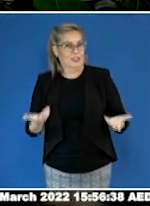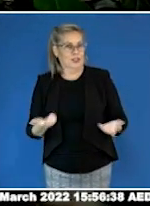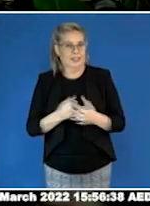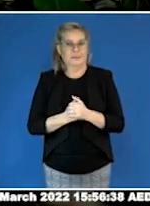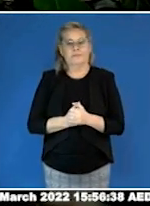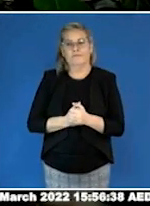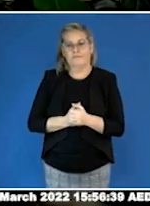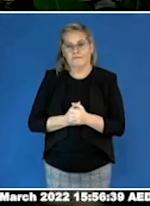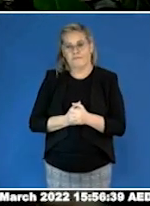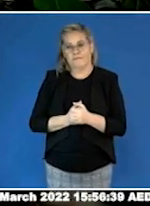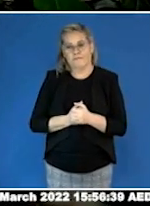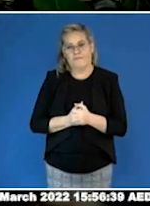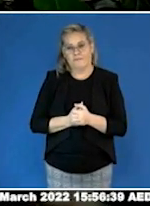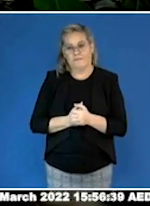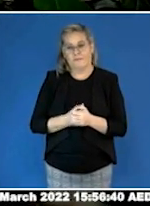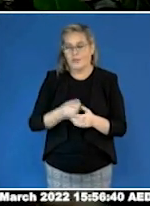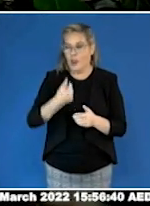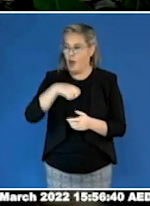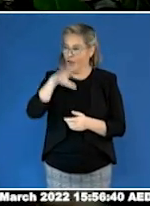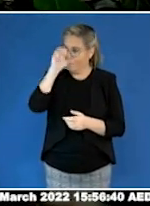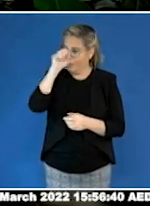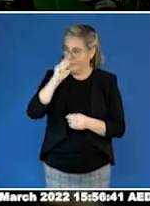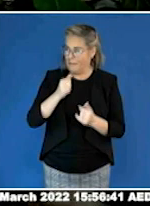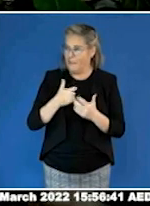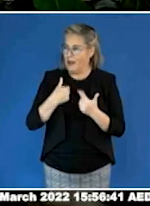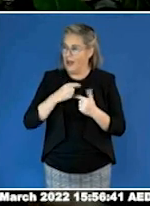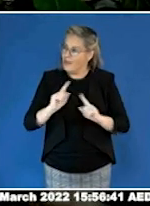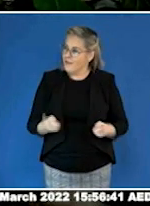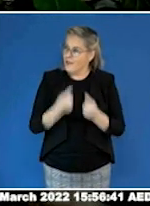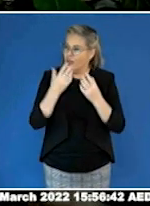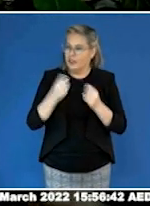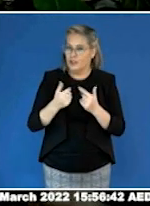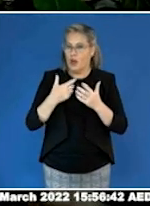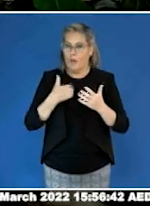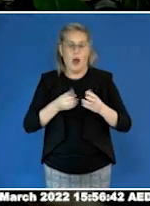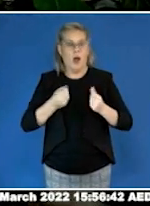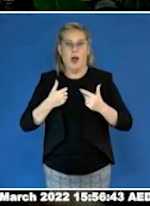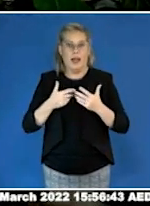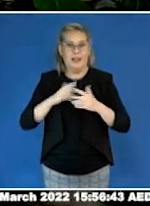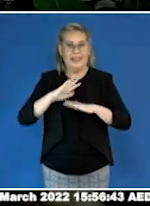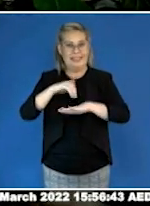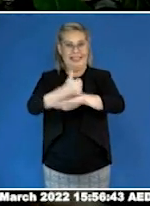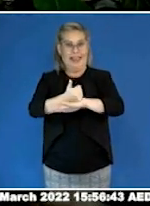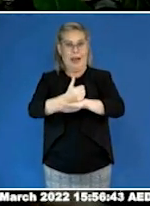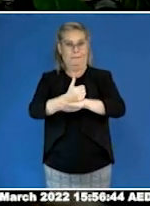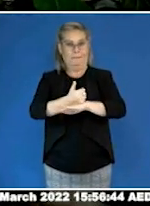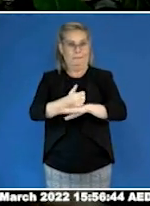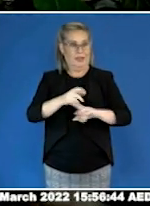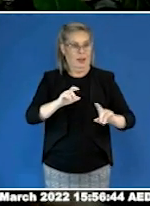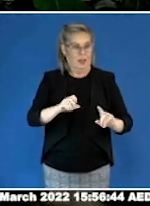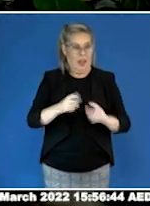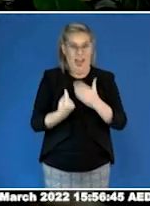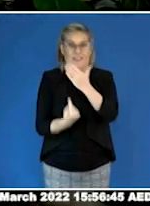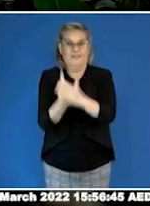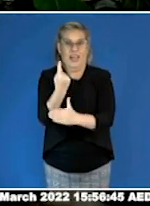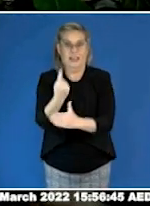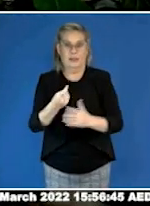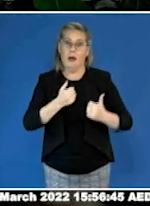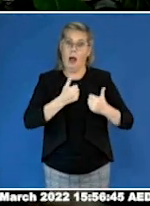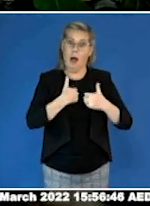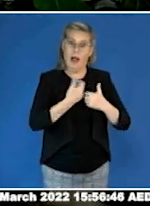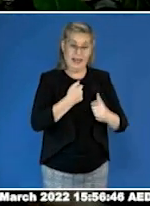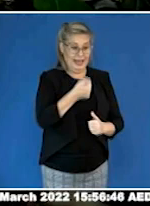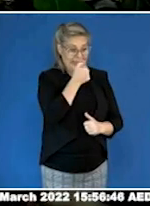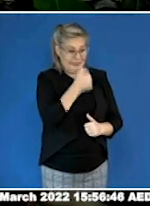event we ever held. I created this event together with my six-year-old daughter, just so she could meet other kids